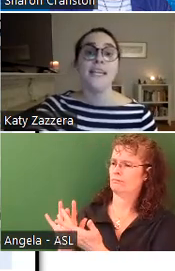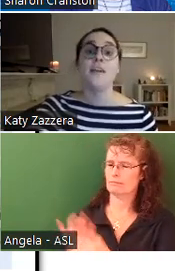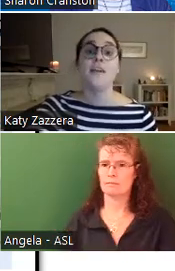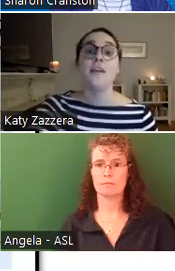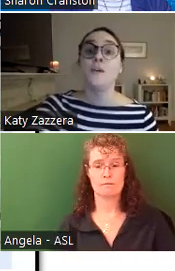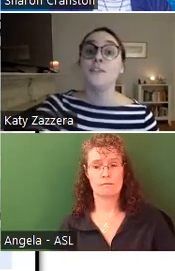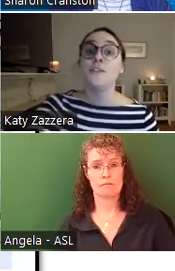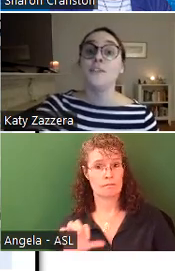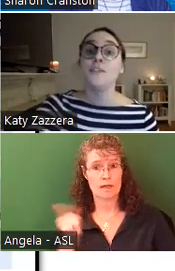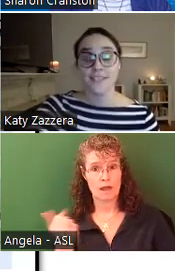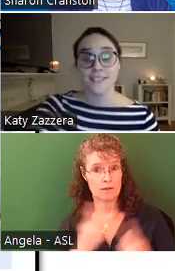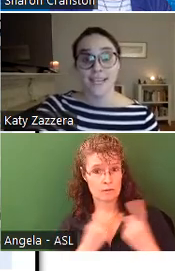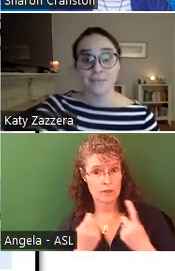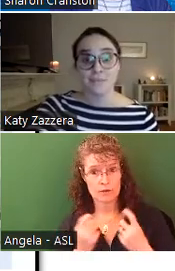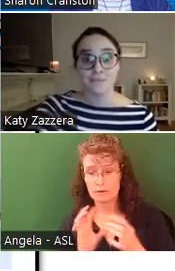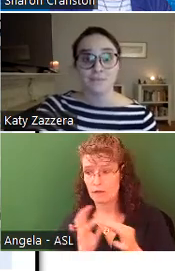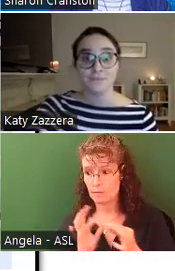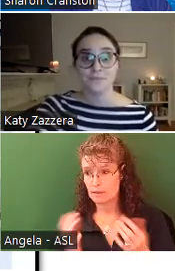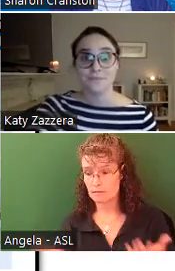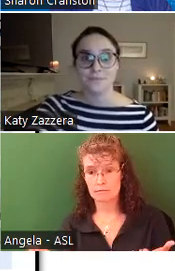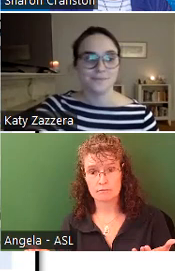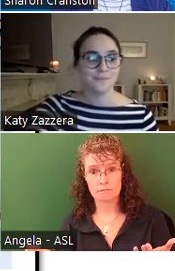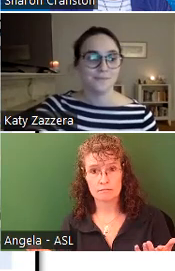Any other questions or comments at this time?